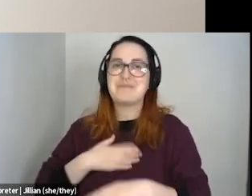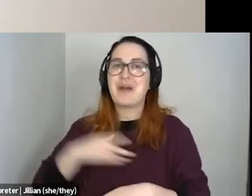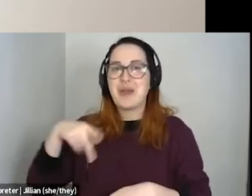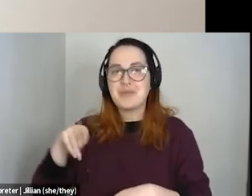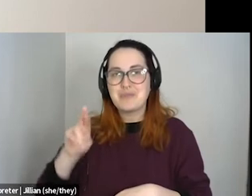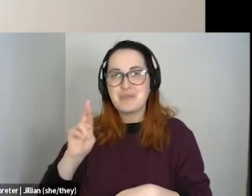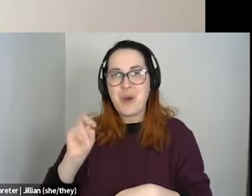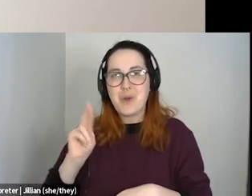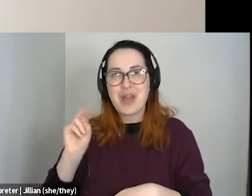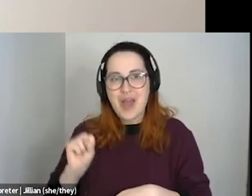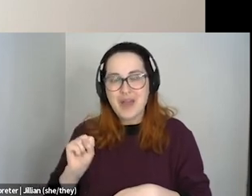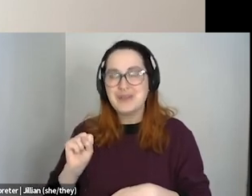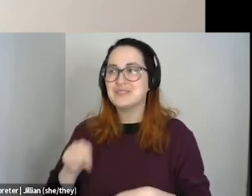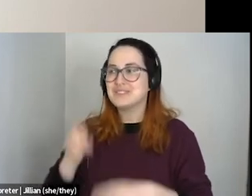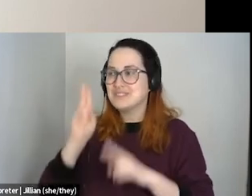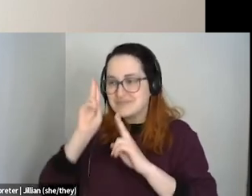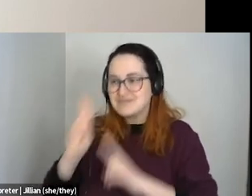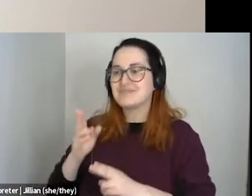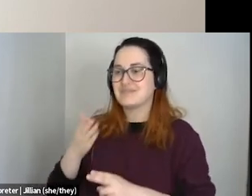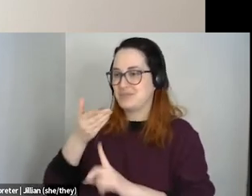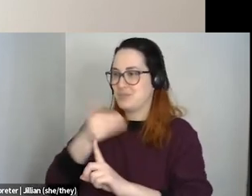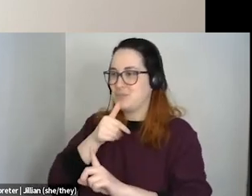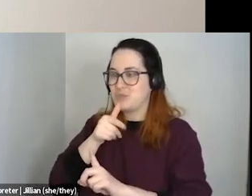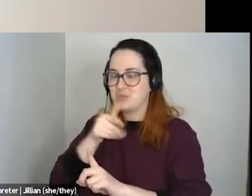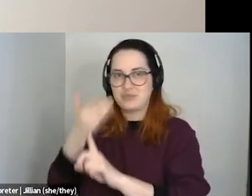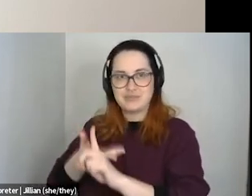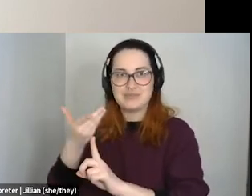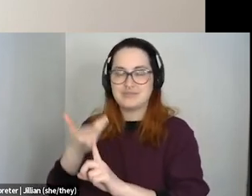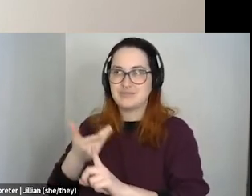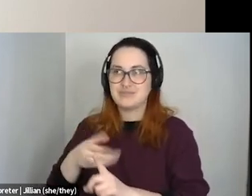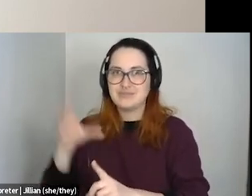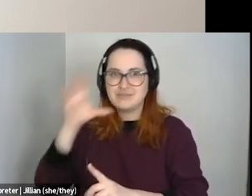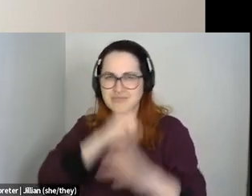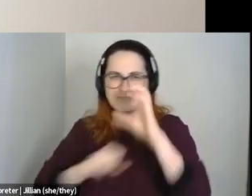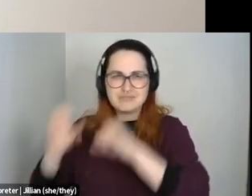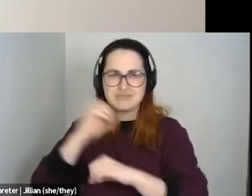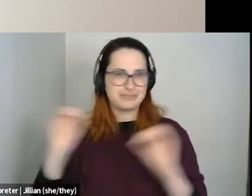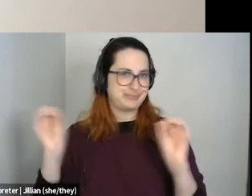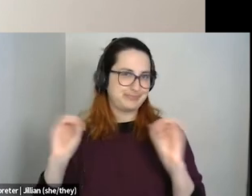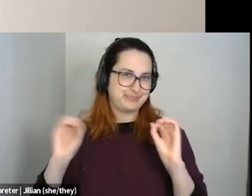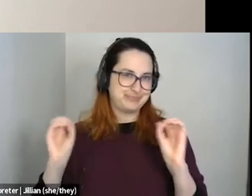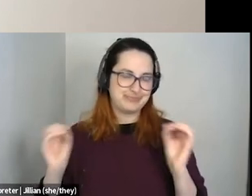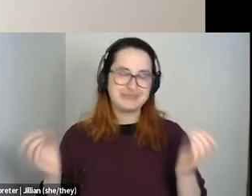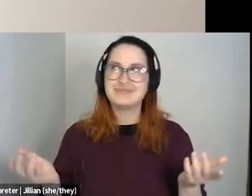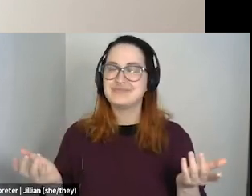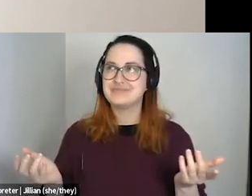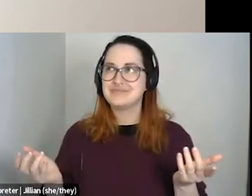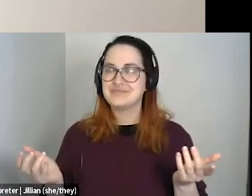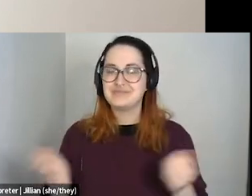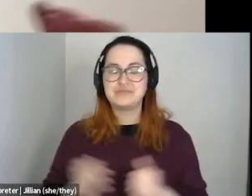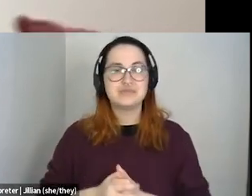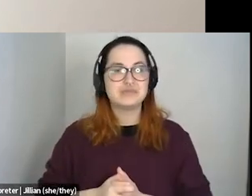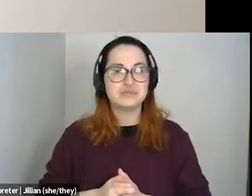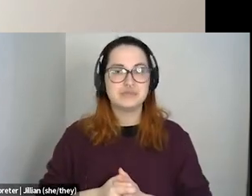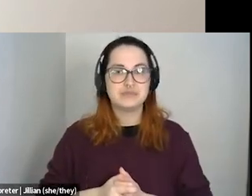honored for who I am. People aren't making assumptions about me. Um, it's just like, and it always felt like